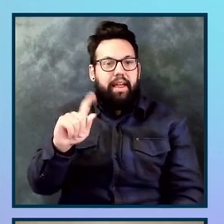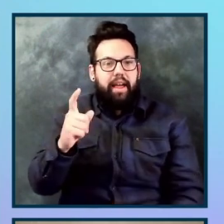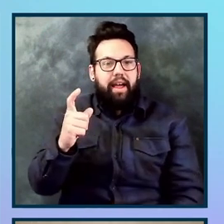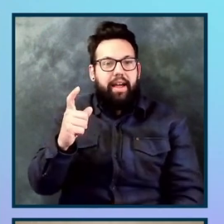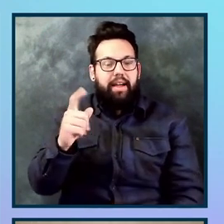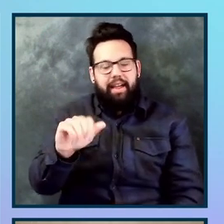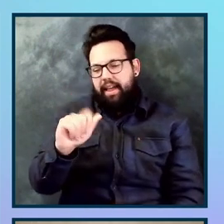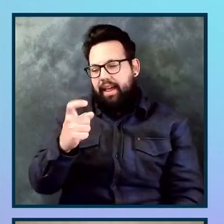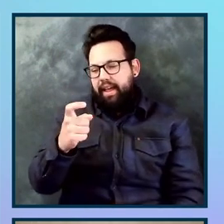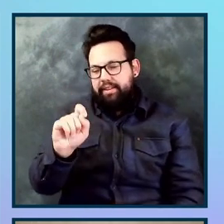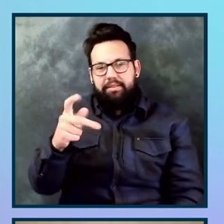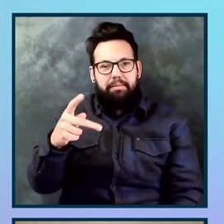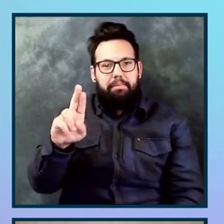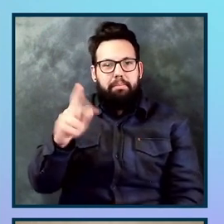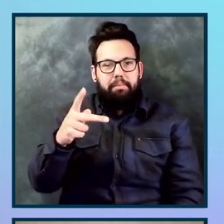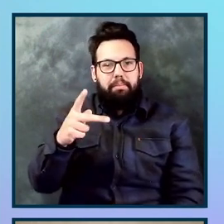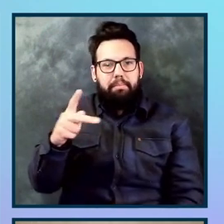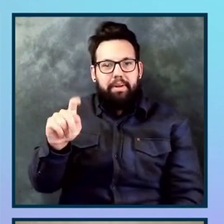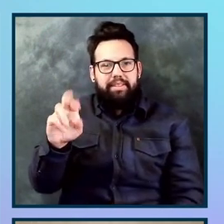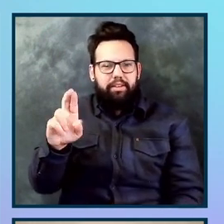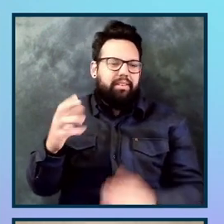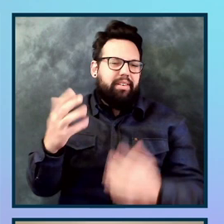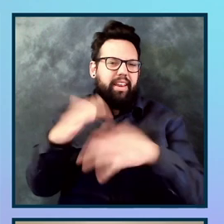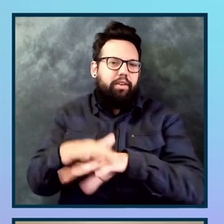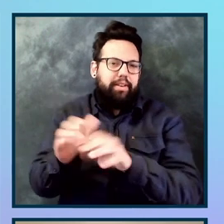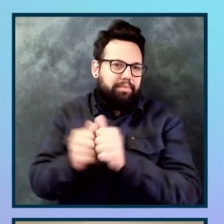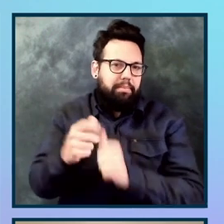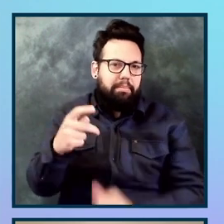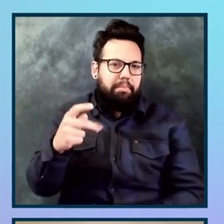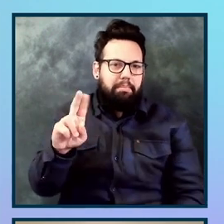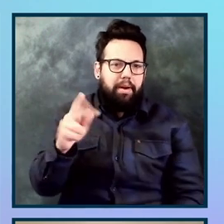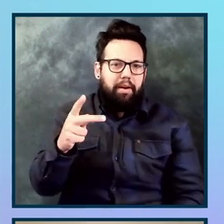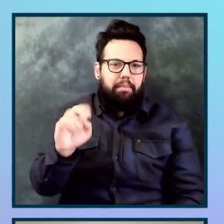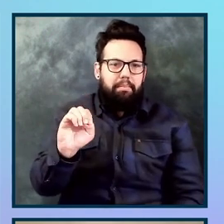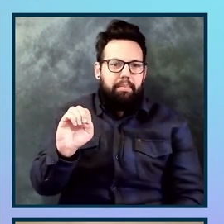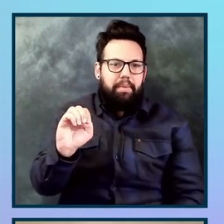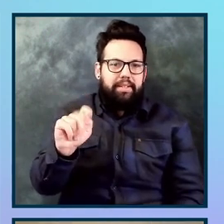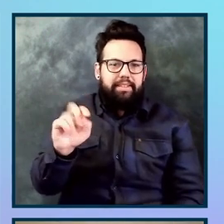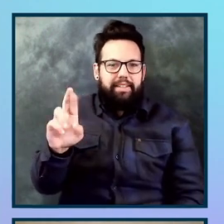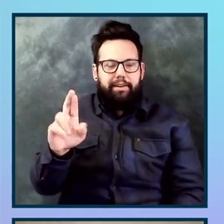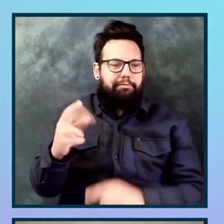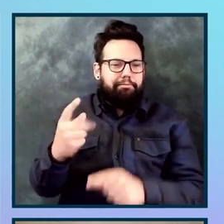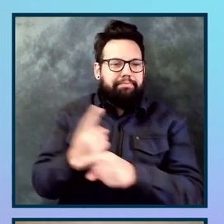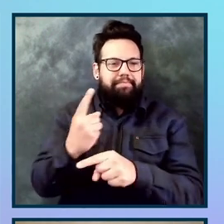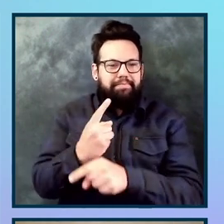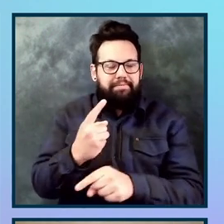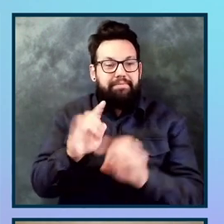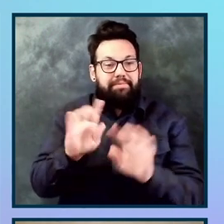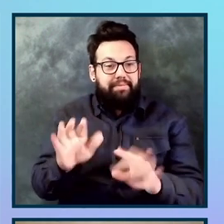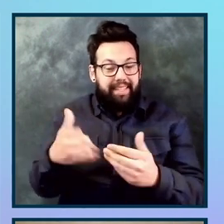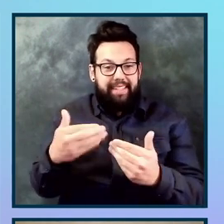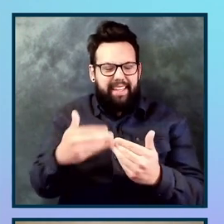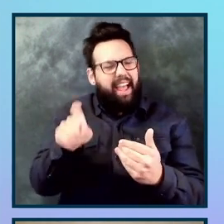Uh, it's an integration for Puppeteer that runs Ax, as you can imagine. Uh, so just to give you an idea of how easy it is, uh, you do a few setup